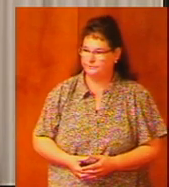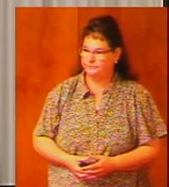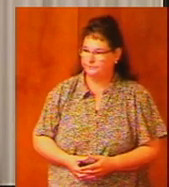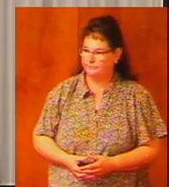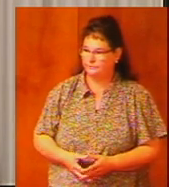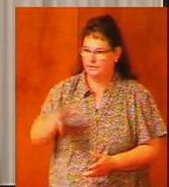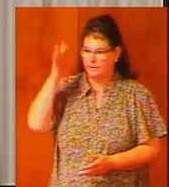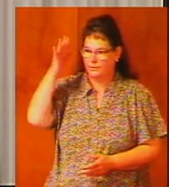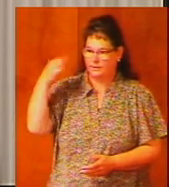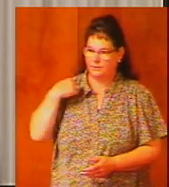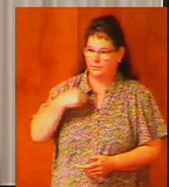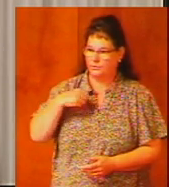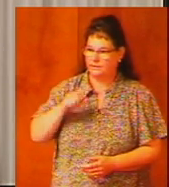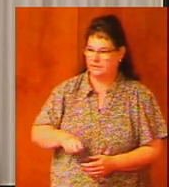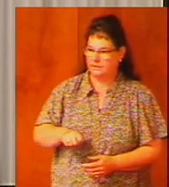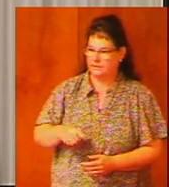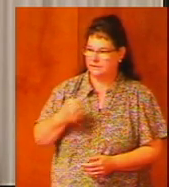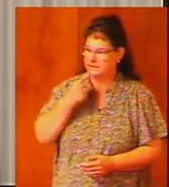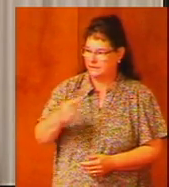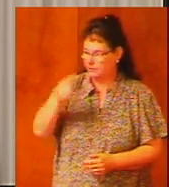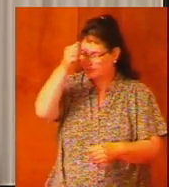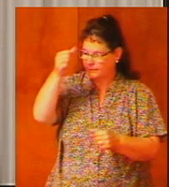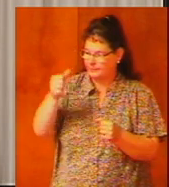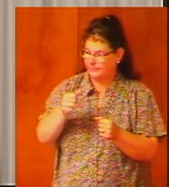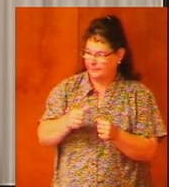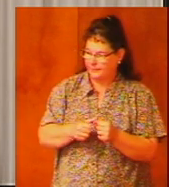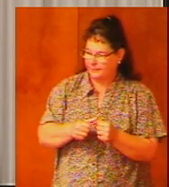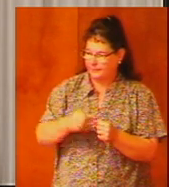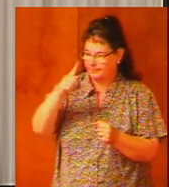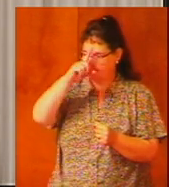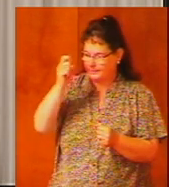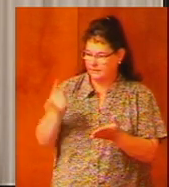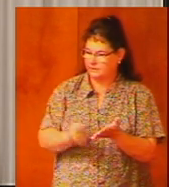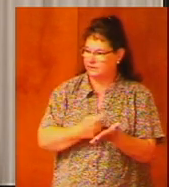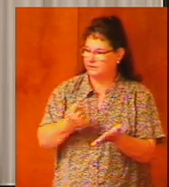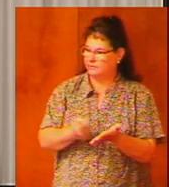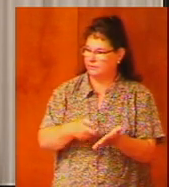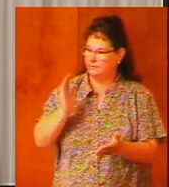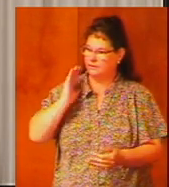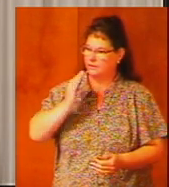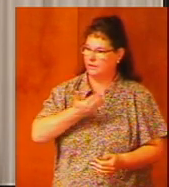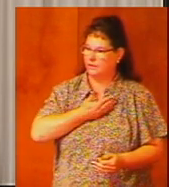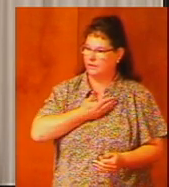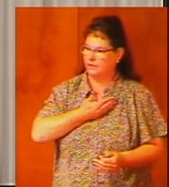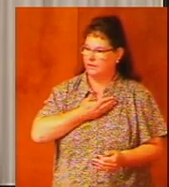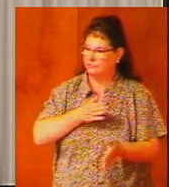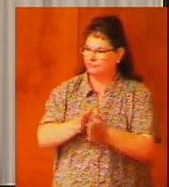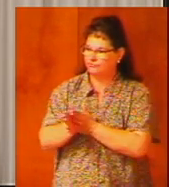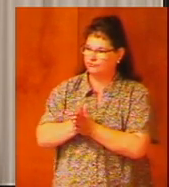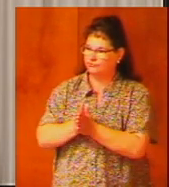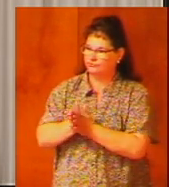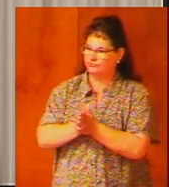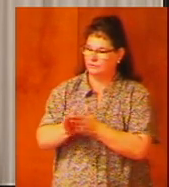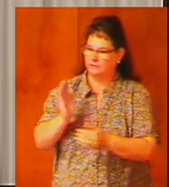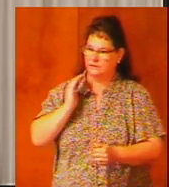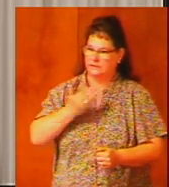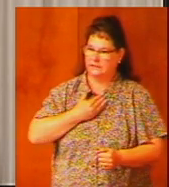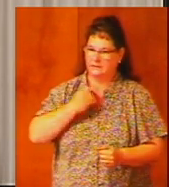why do we need to be reminded because sometimes our fervency and our